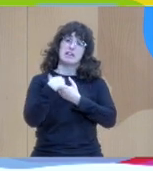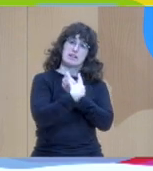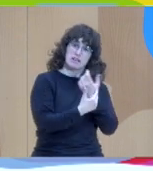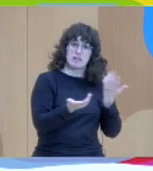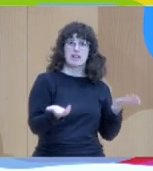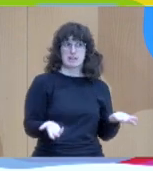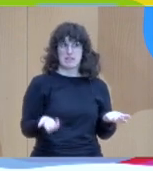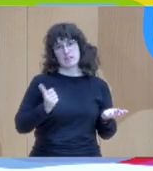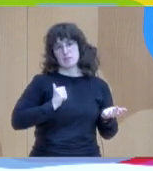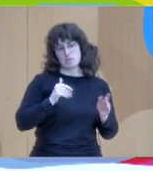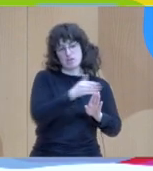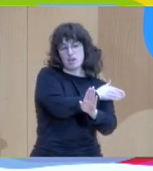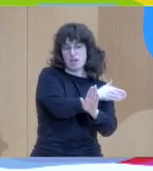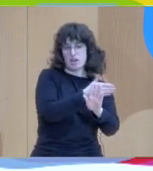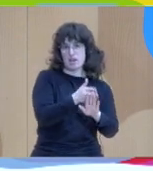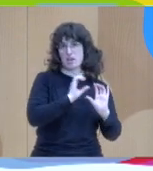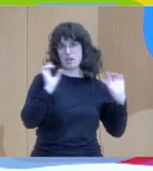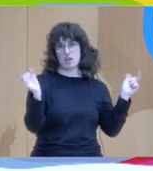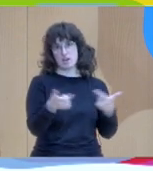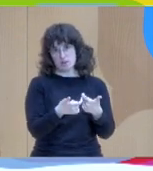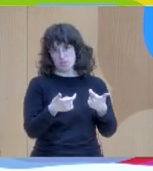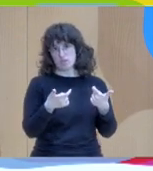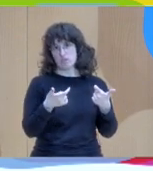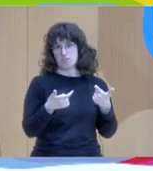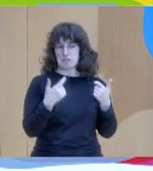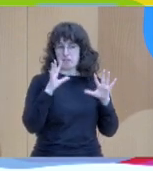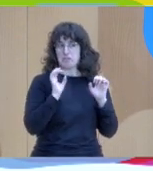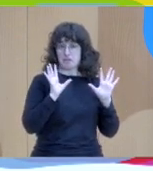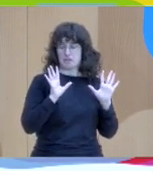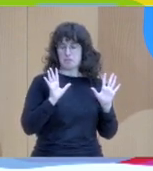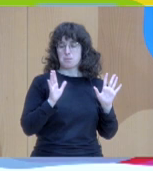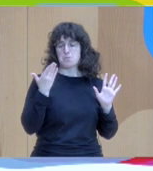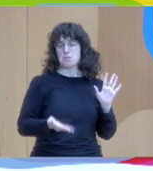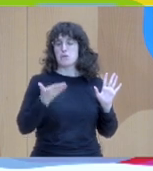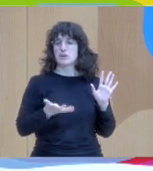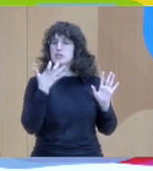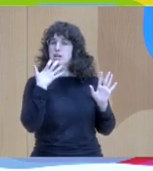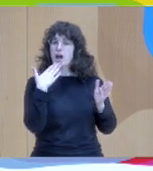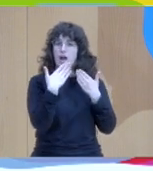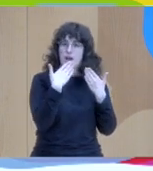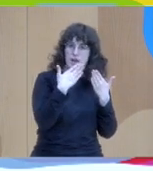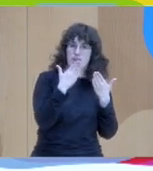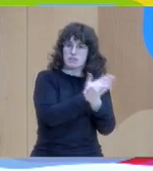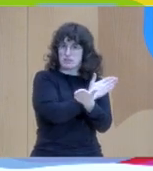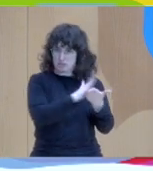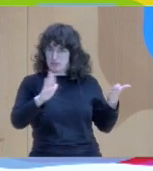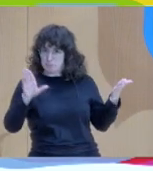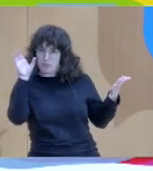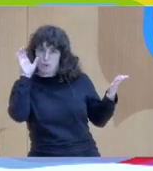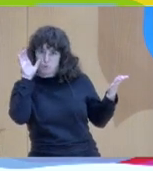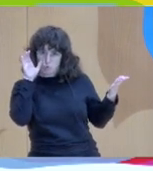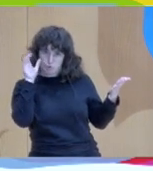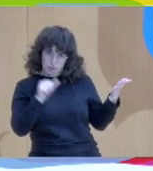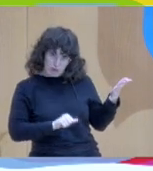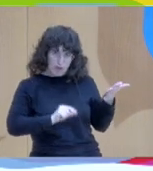listening and you take public notes and you have two facilitators asking only questions